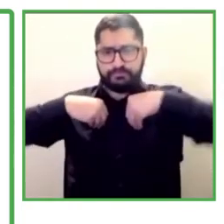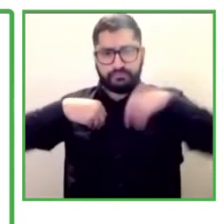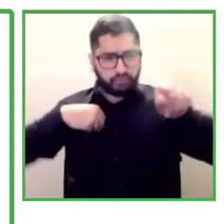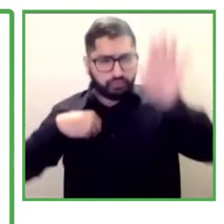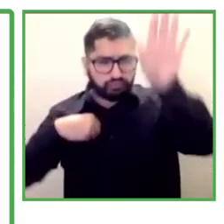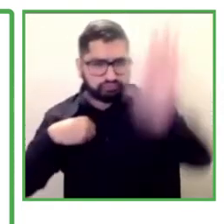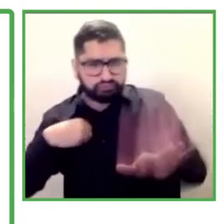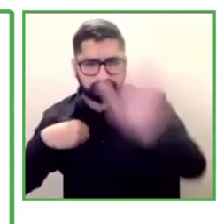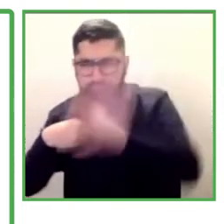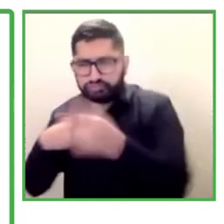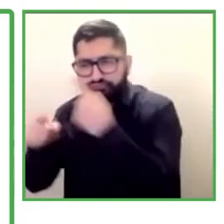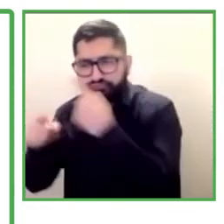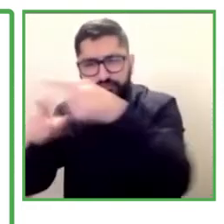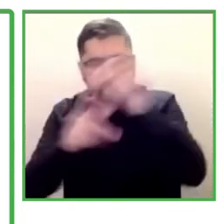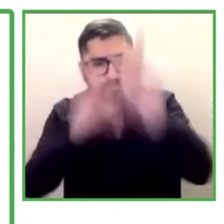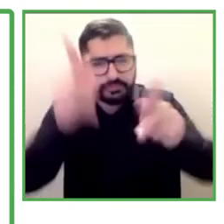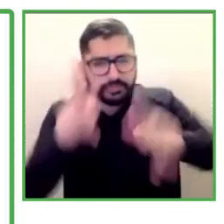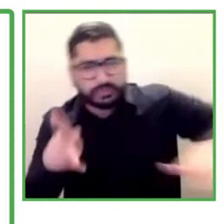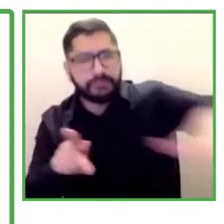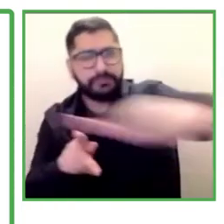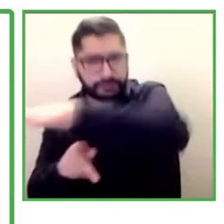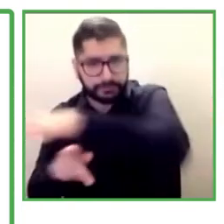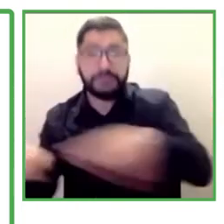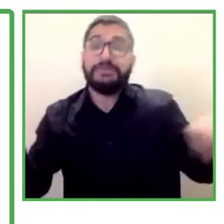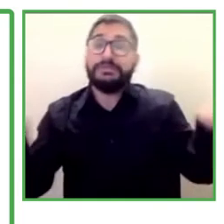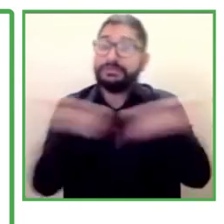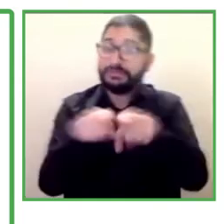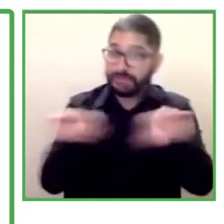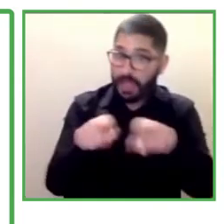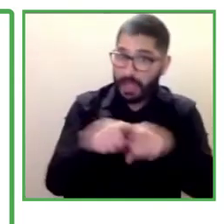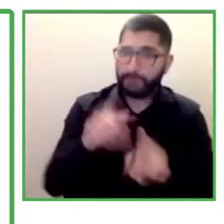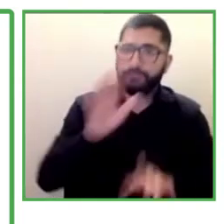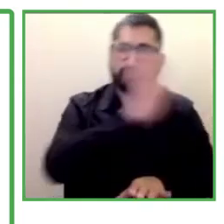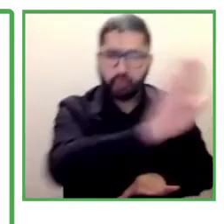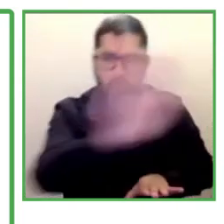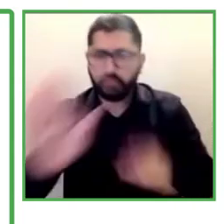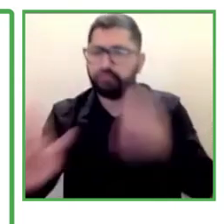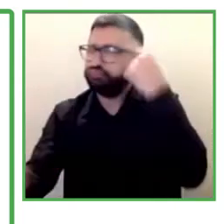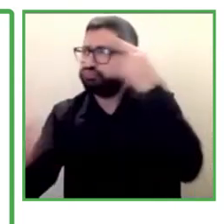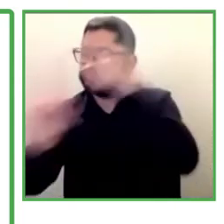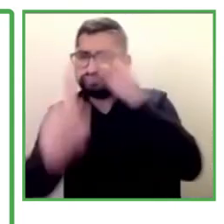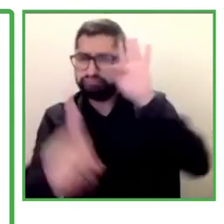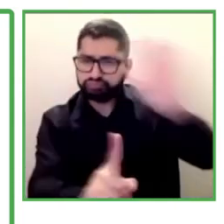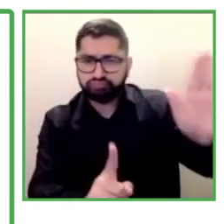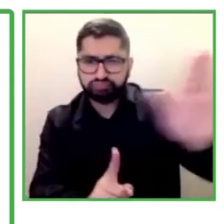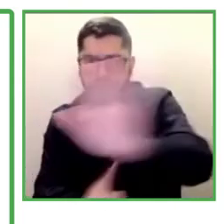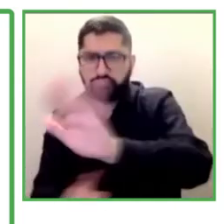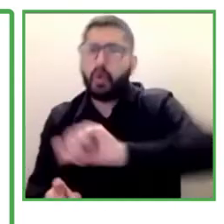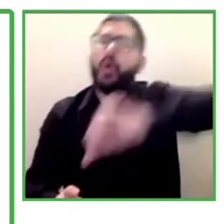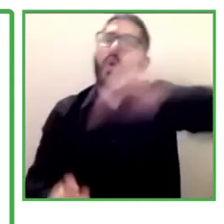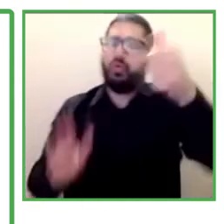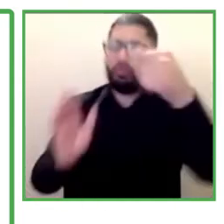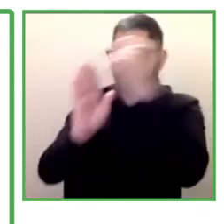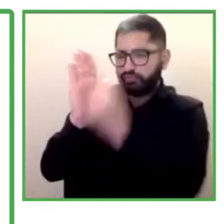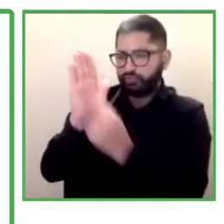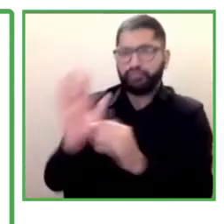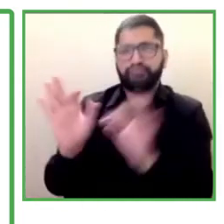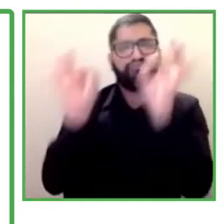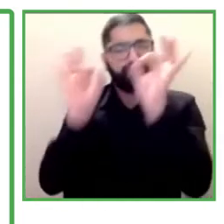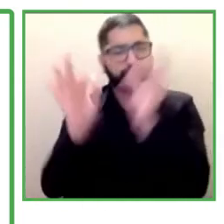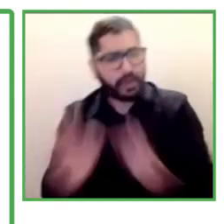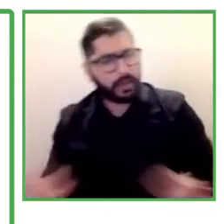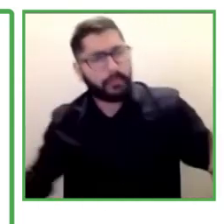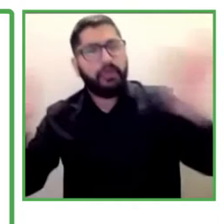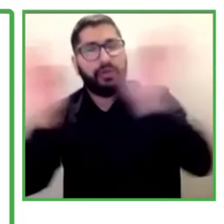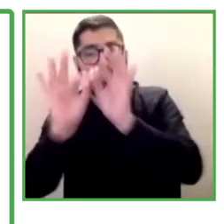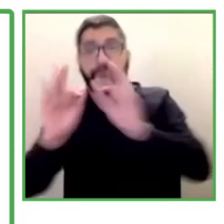your own characteristics and your own guidelines. Another point that is very important and that I also think that it